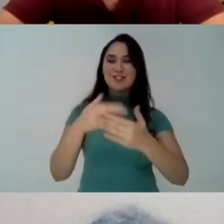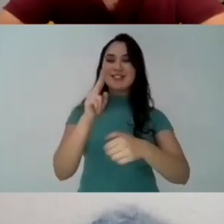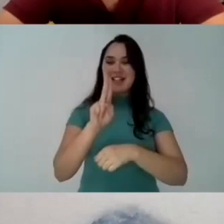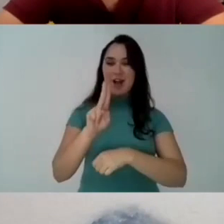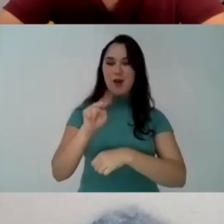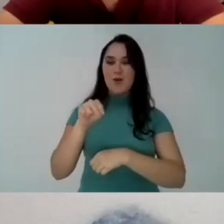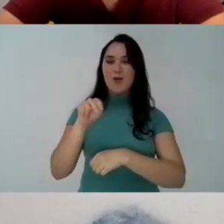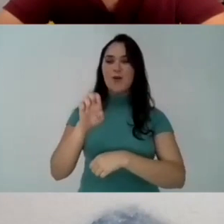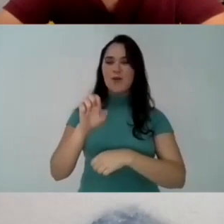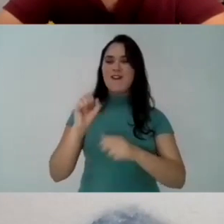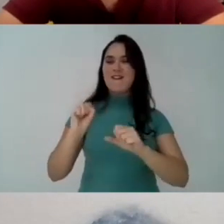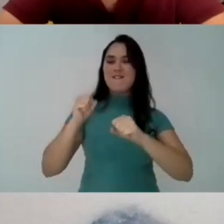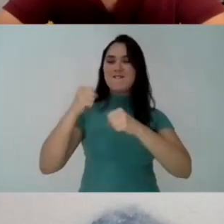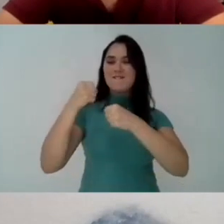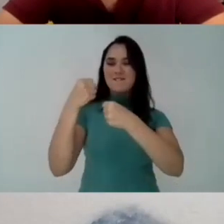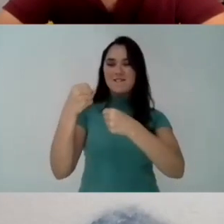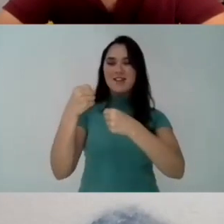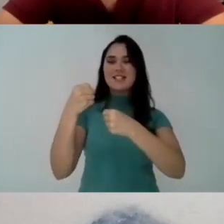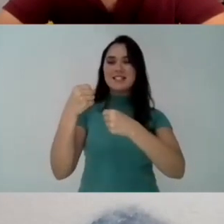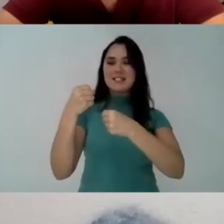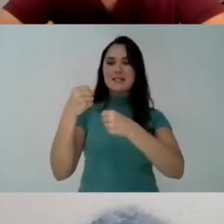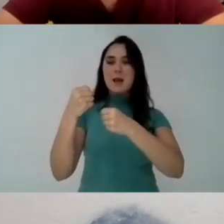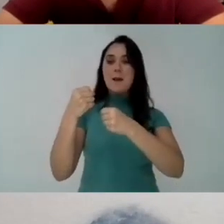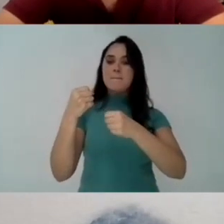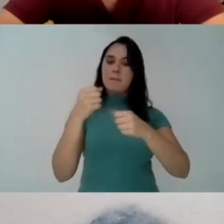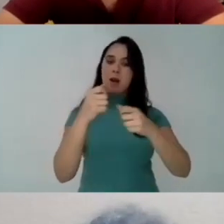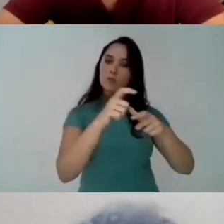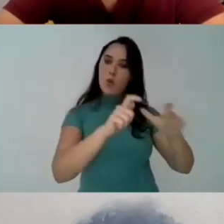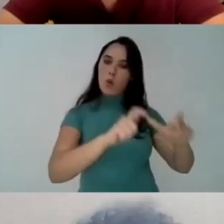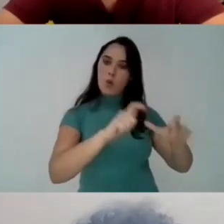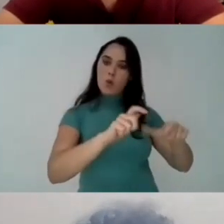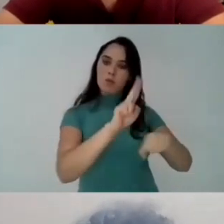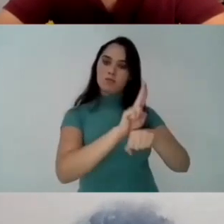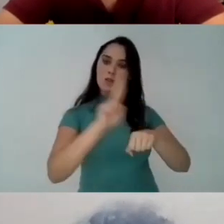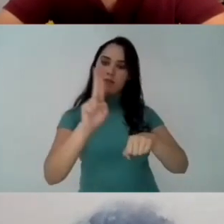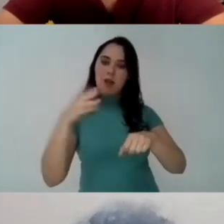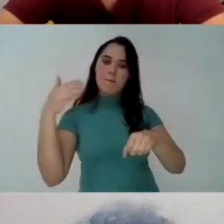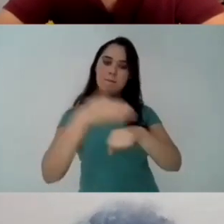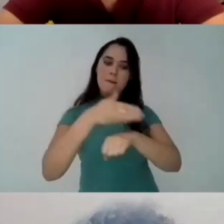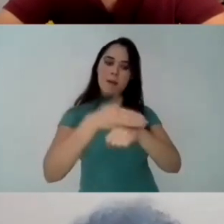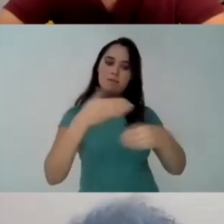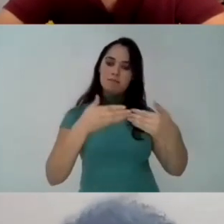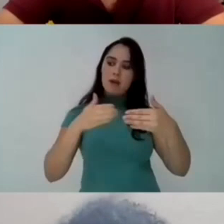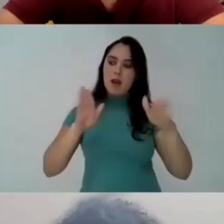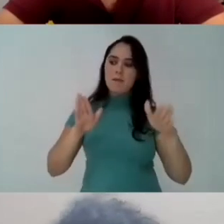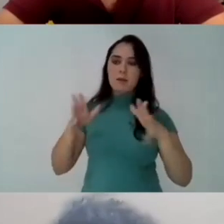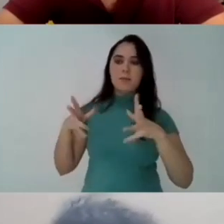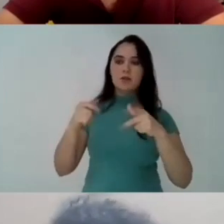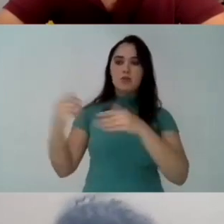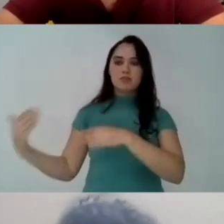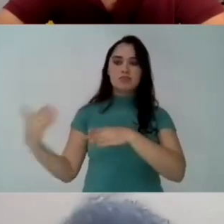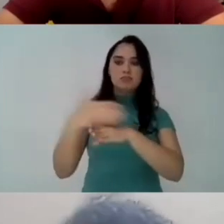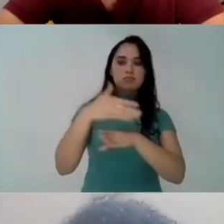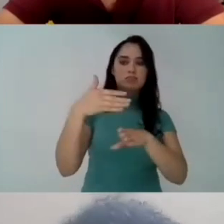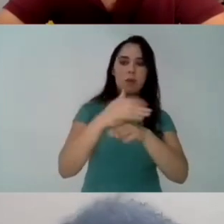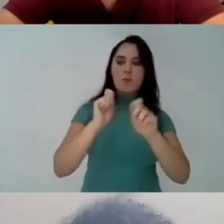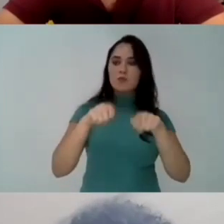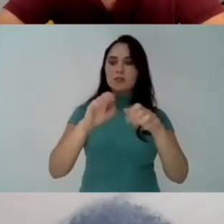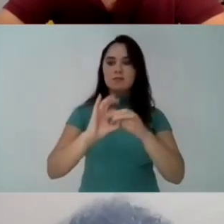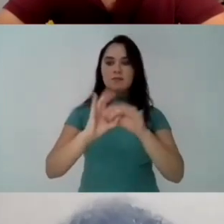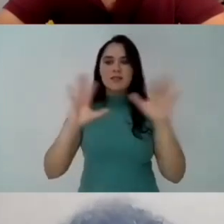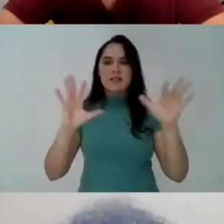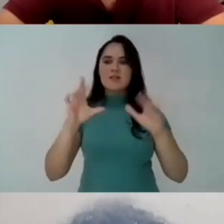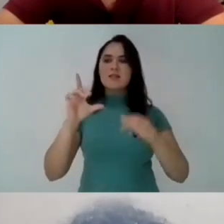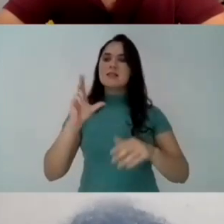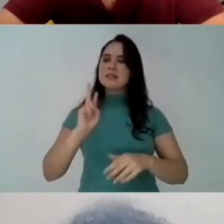The UNE by the flags that it defends, by the banners that it defends And